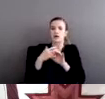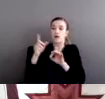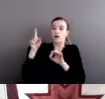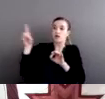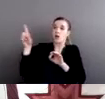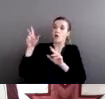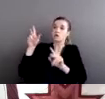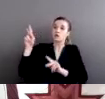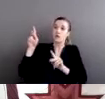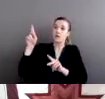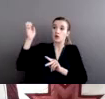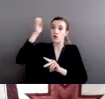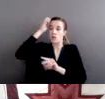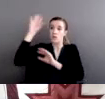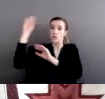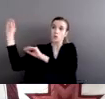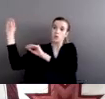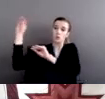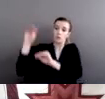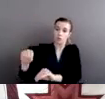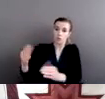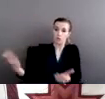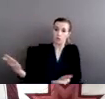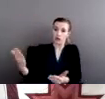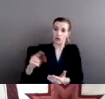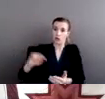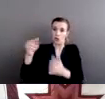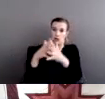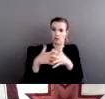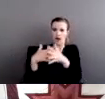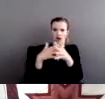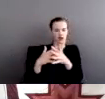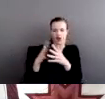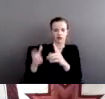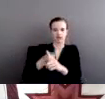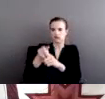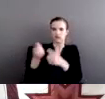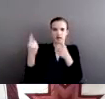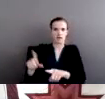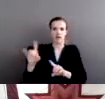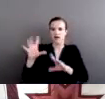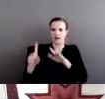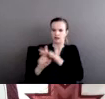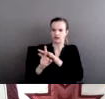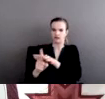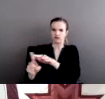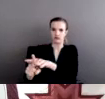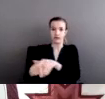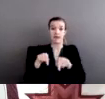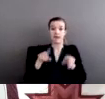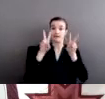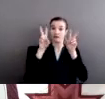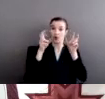shores of North America. This quote comes from the journal of a man who accompanied